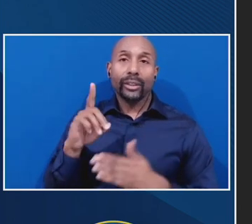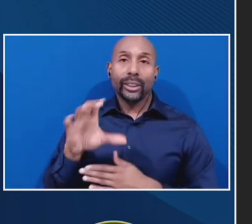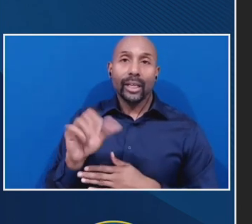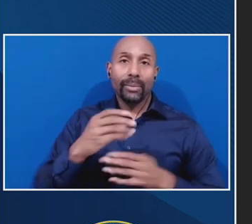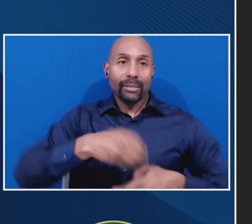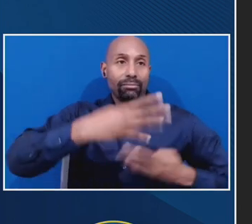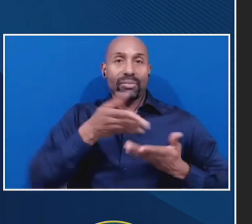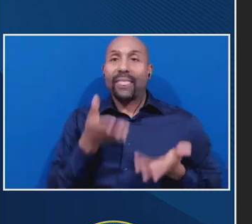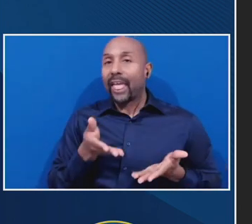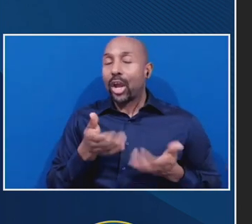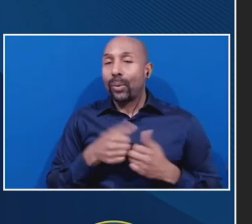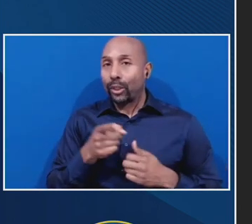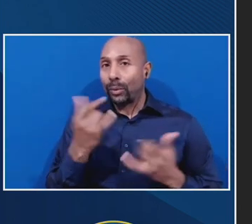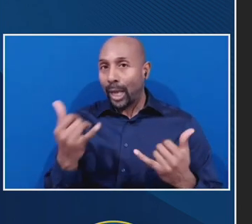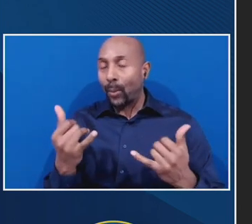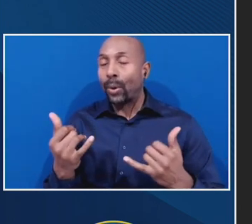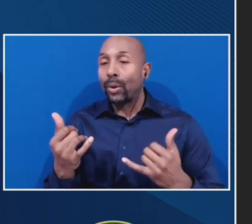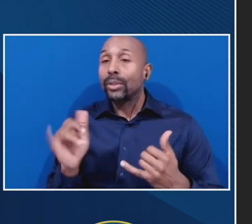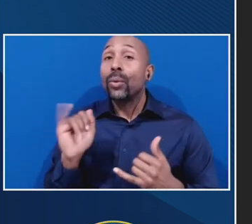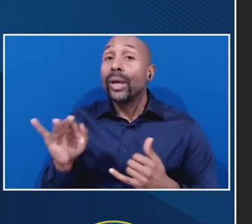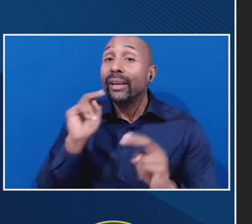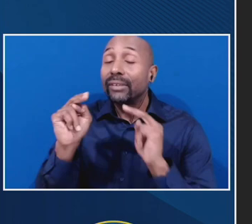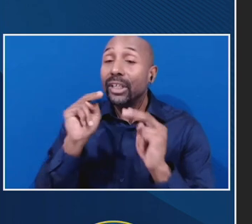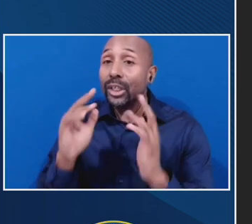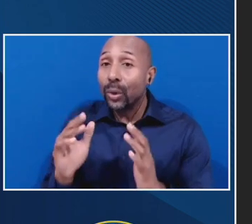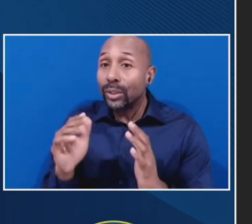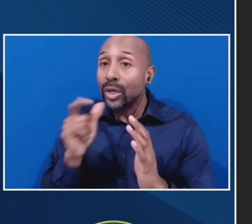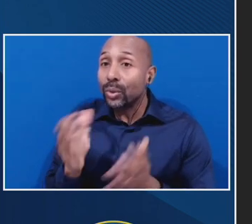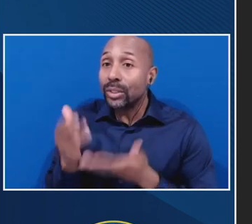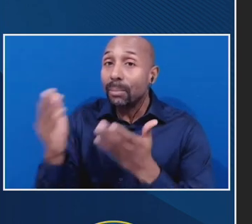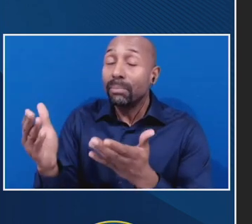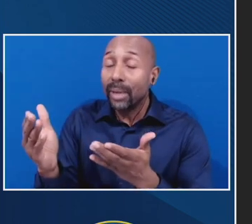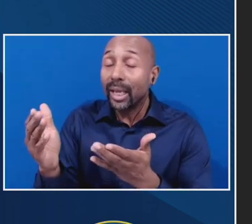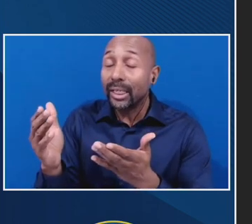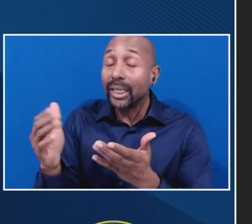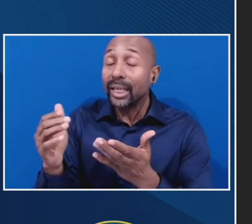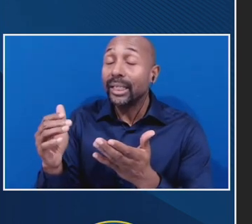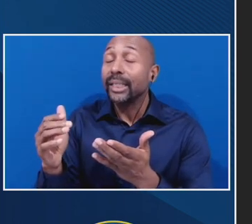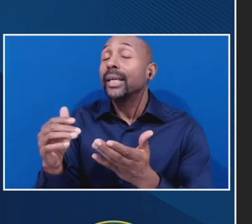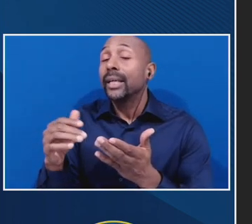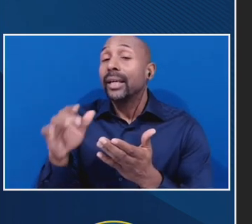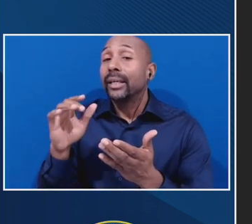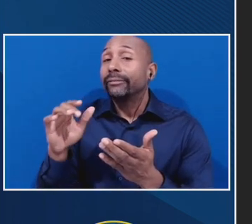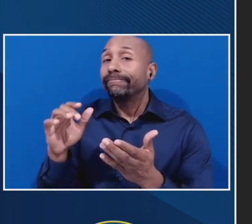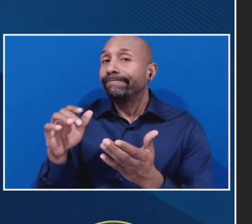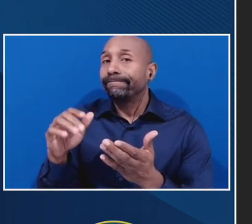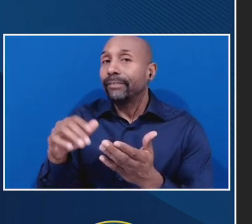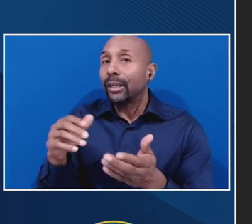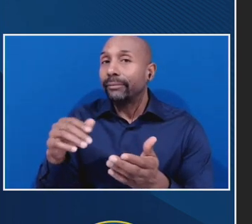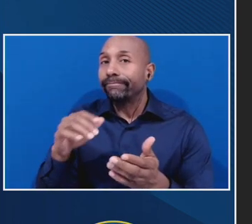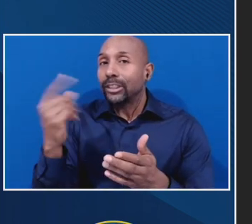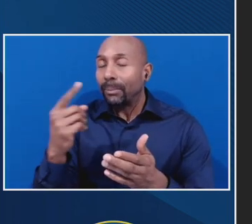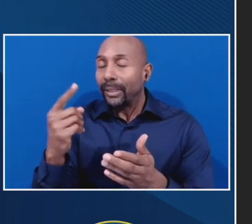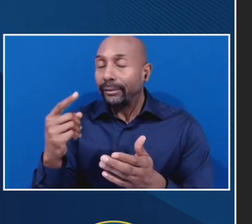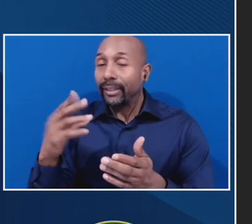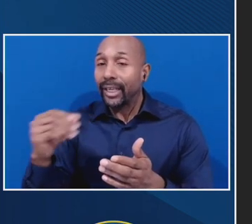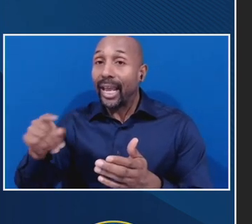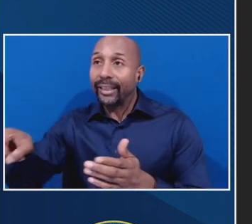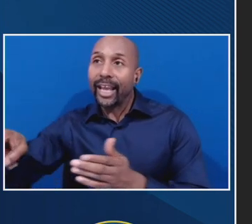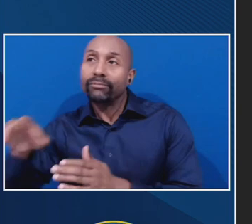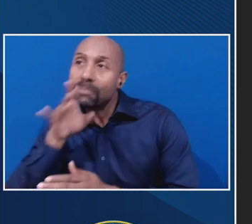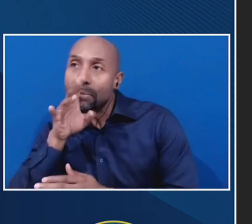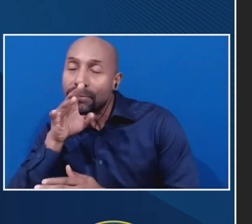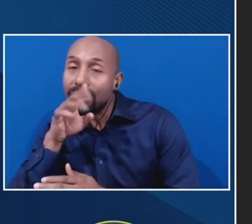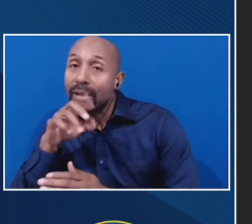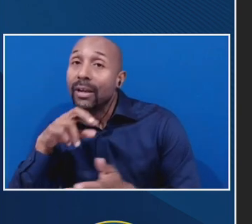if, if a negotiator who submitted one refers to it, um, that, uh, it, you know,